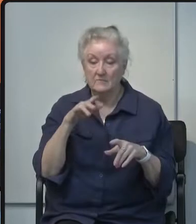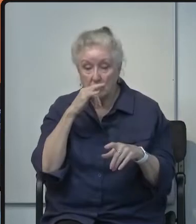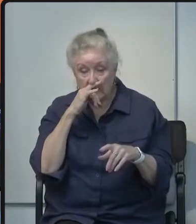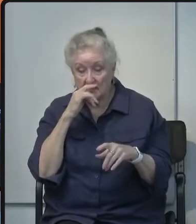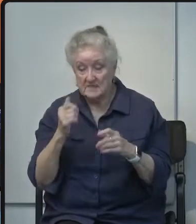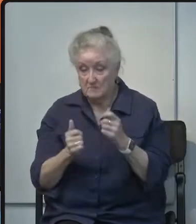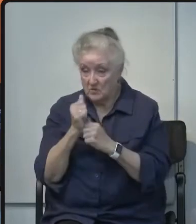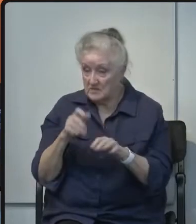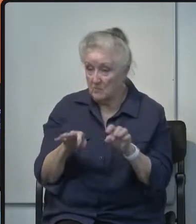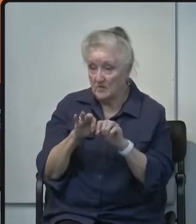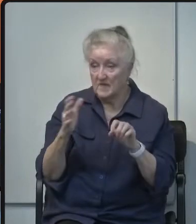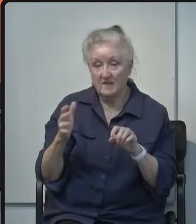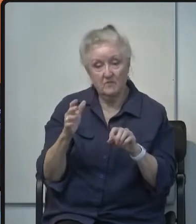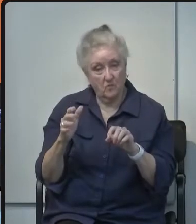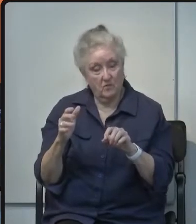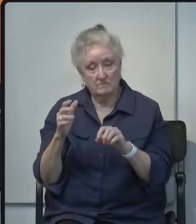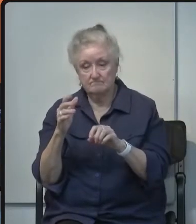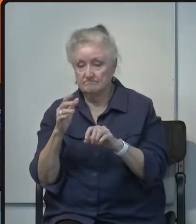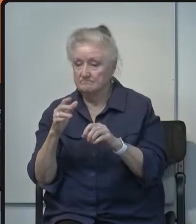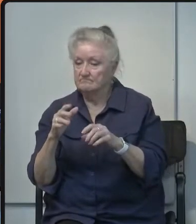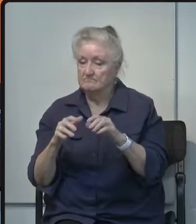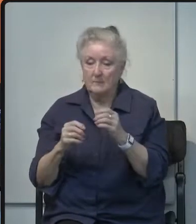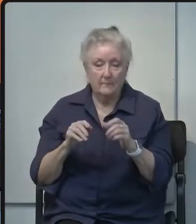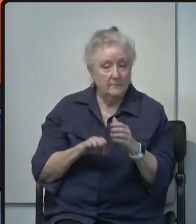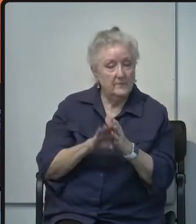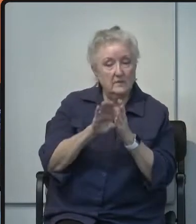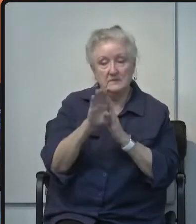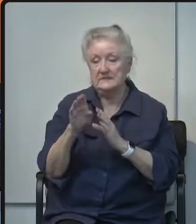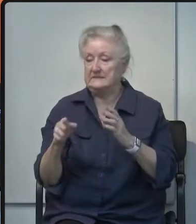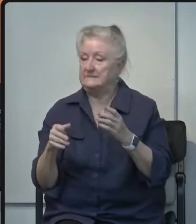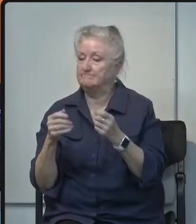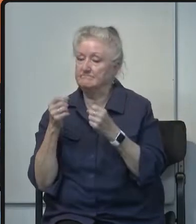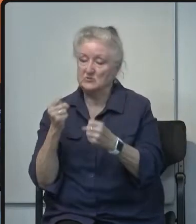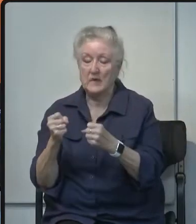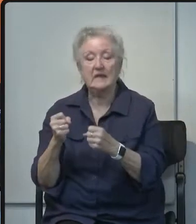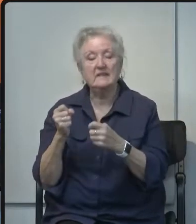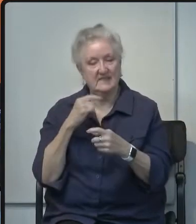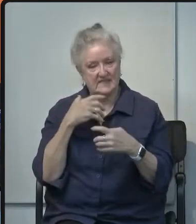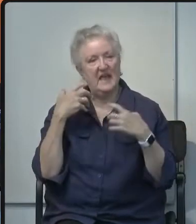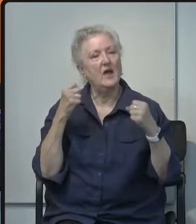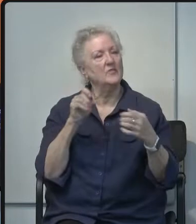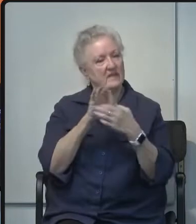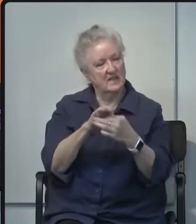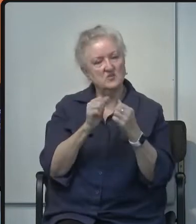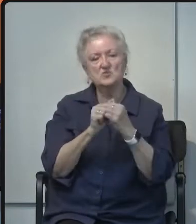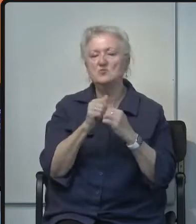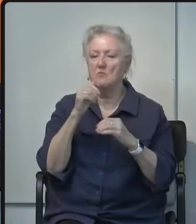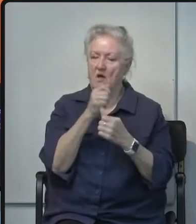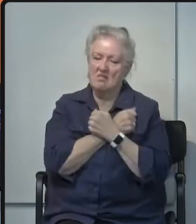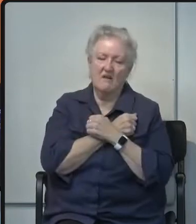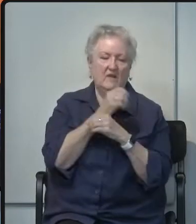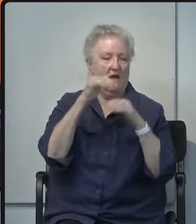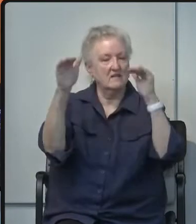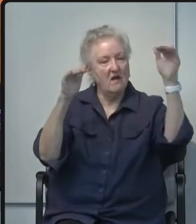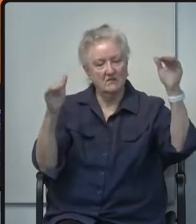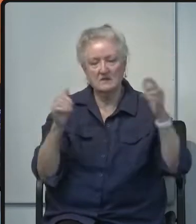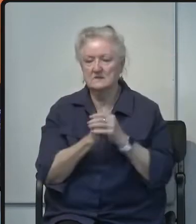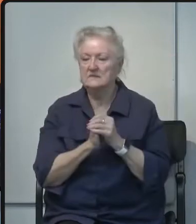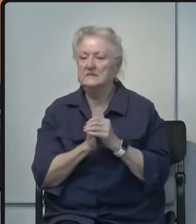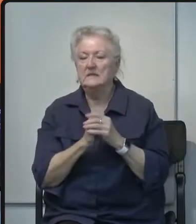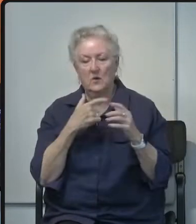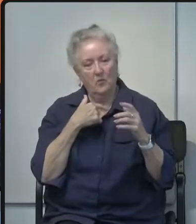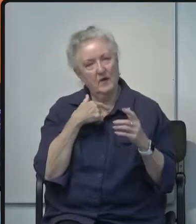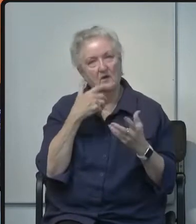resilience is a healthy connection to a loving adult so even though we're all juggling working from home we're juggling economic